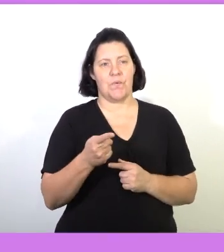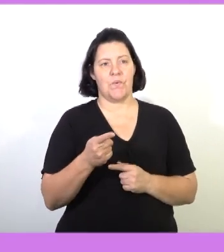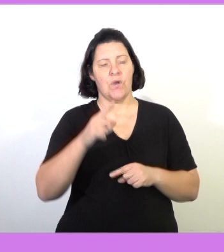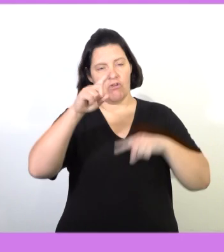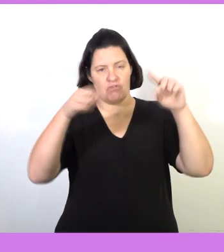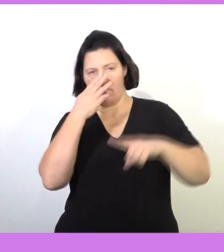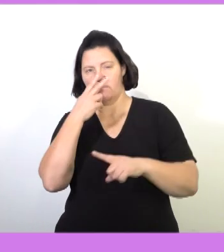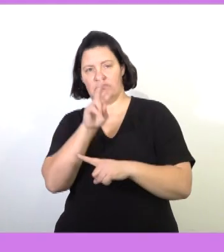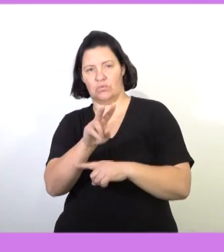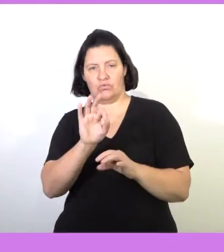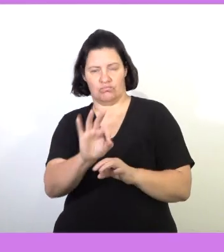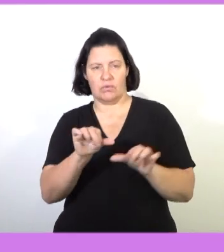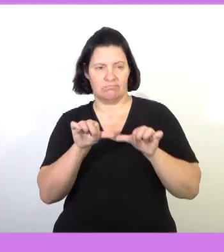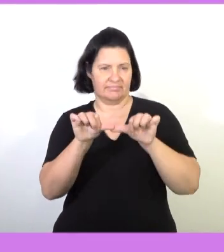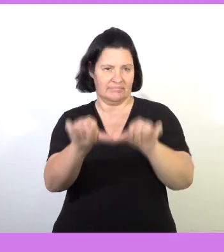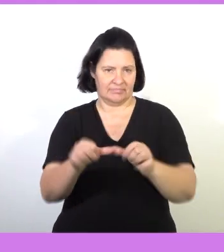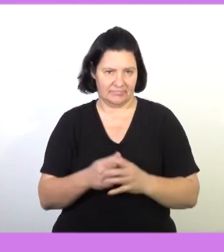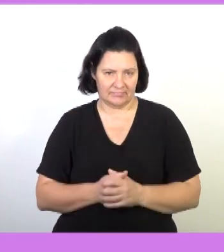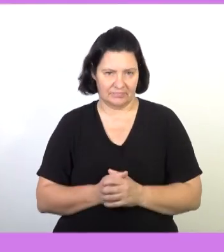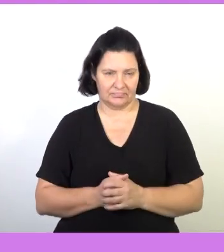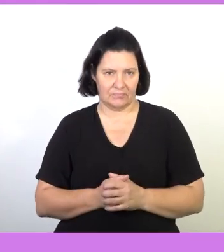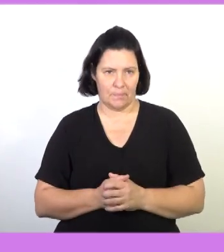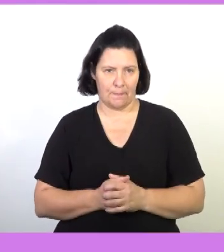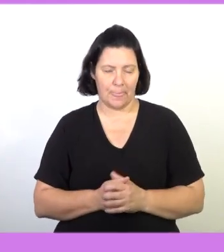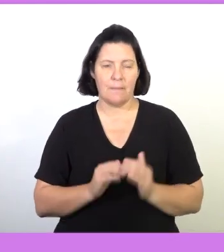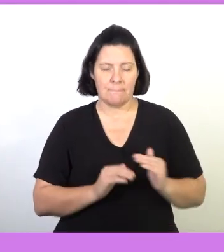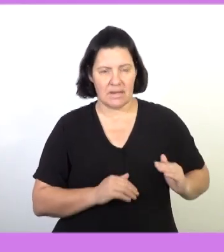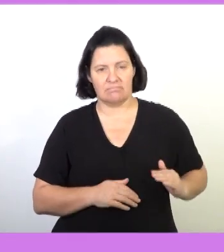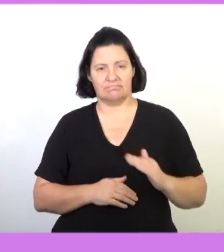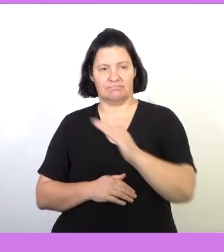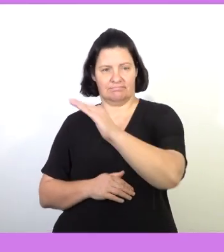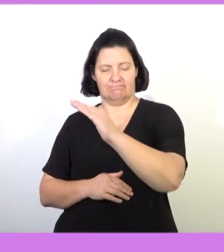graph will look moving forward. It will be an increasing graph.